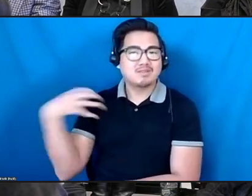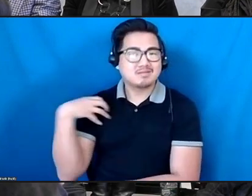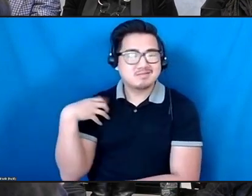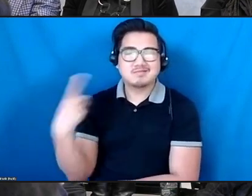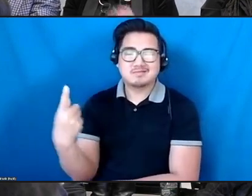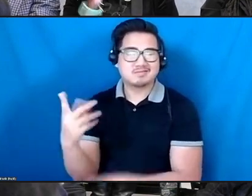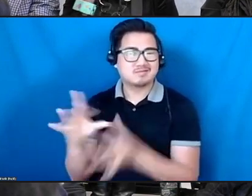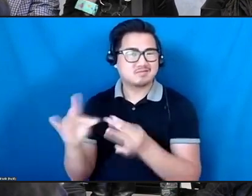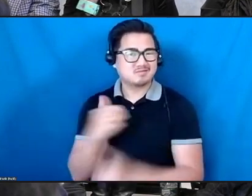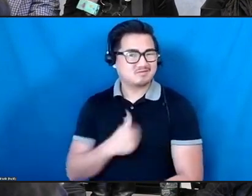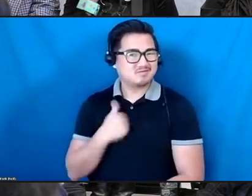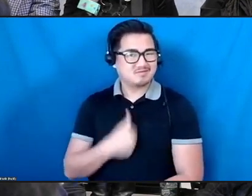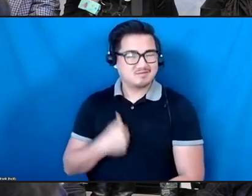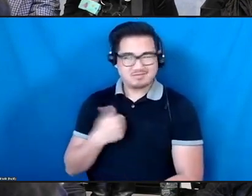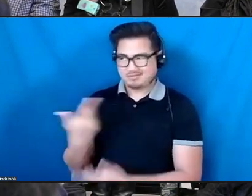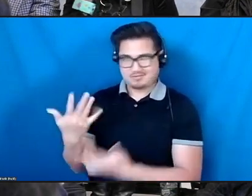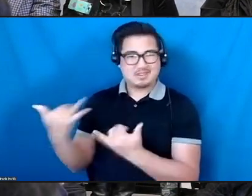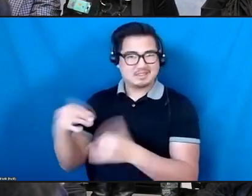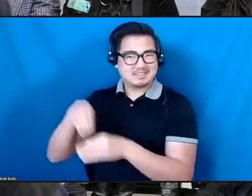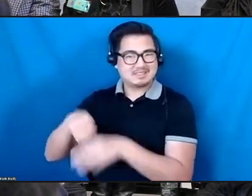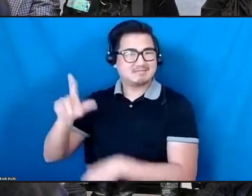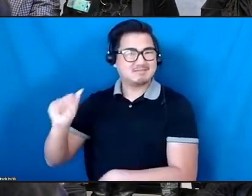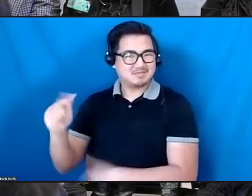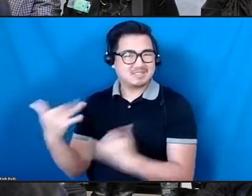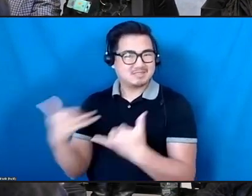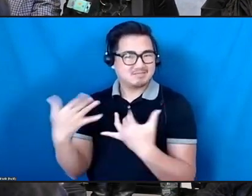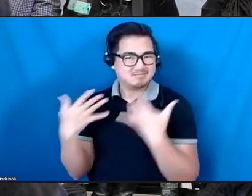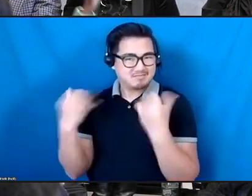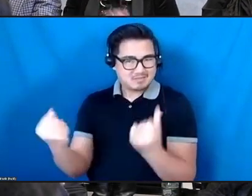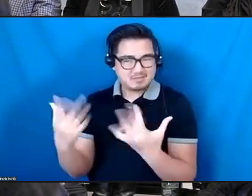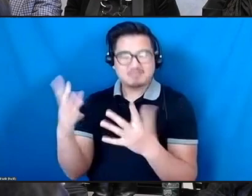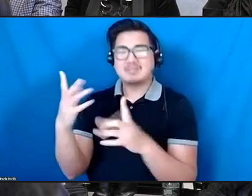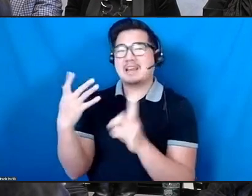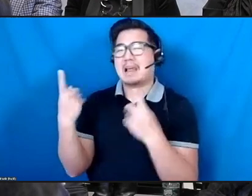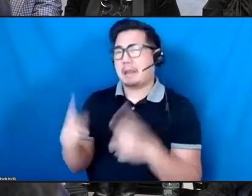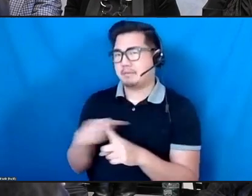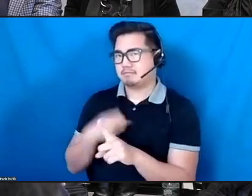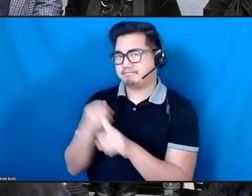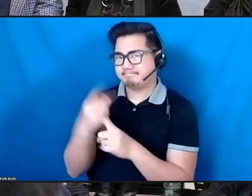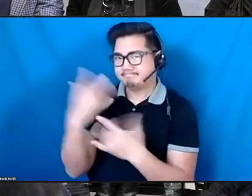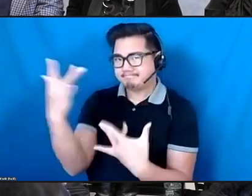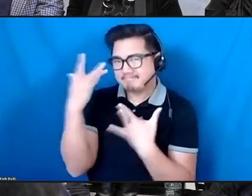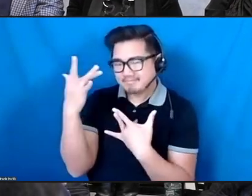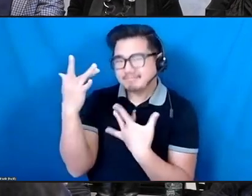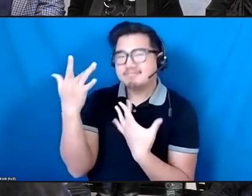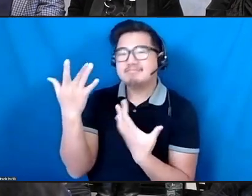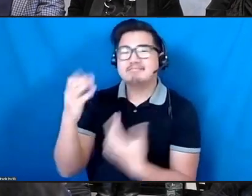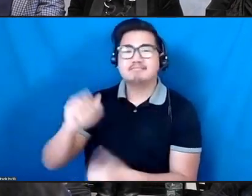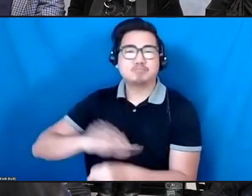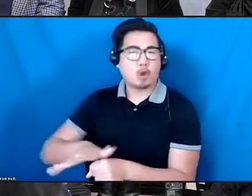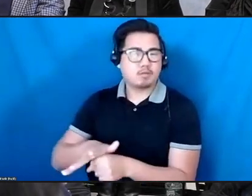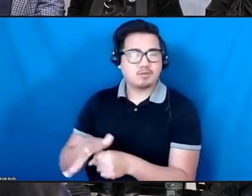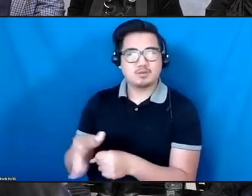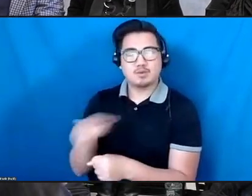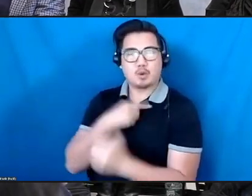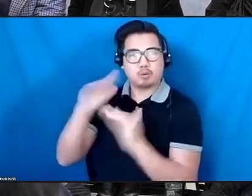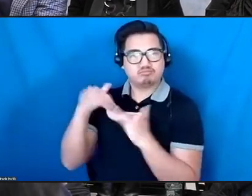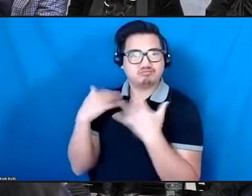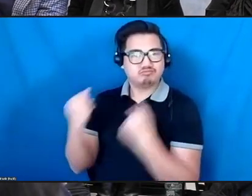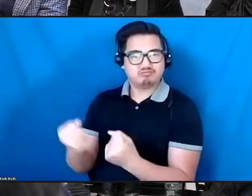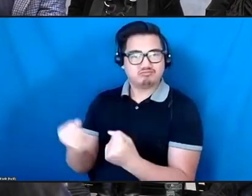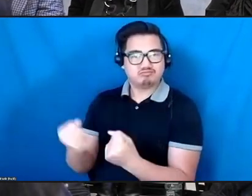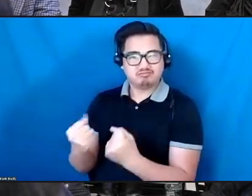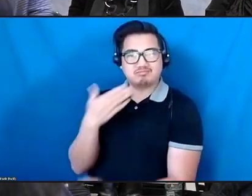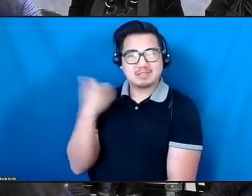Los Angeles, where unfortunately she's recovering from COVID, although we know you are watching and we wish you a speedy recovery. David, over to you.